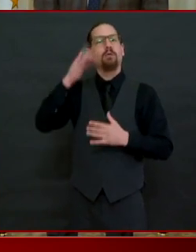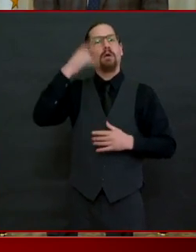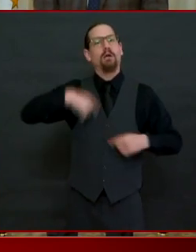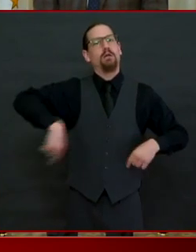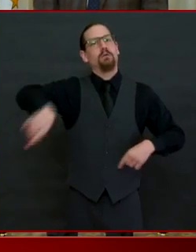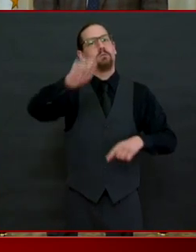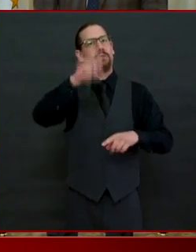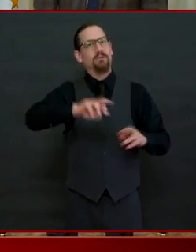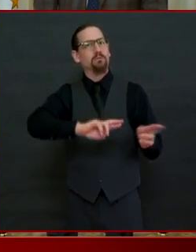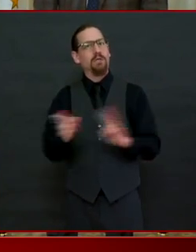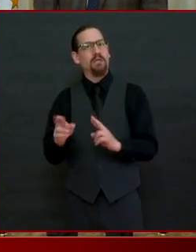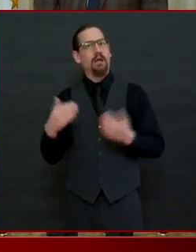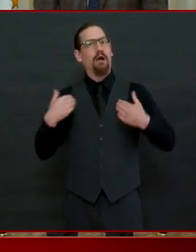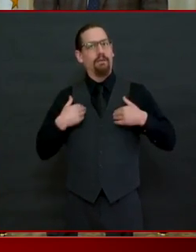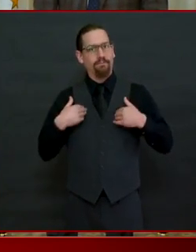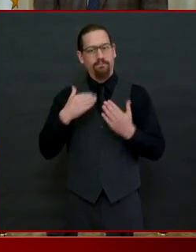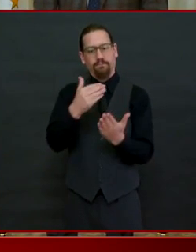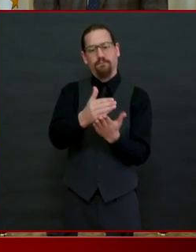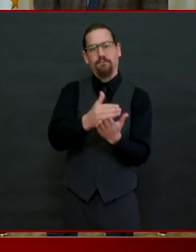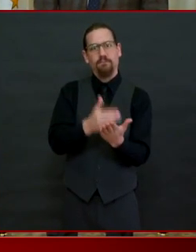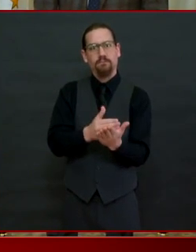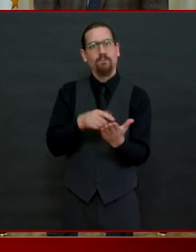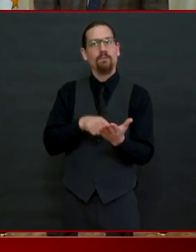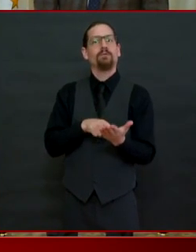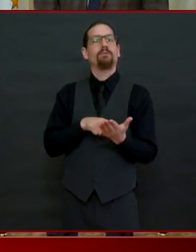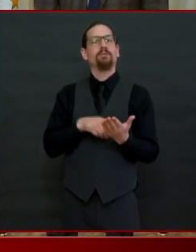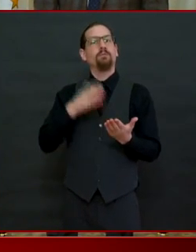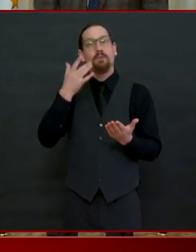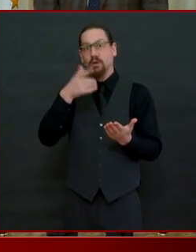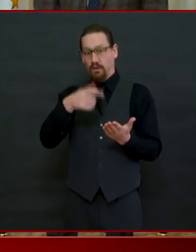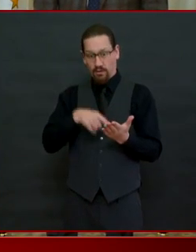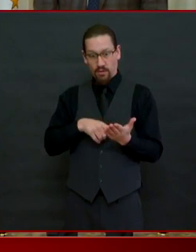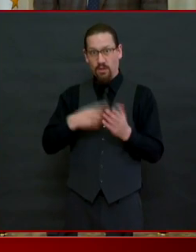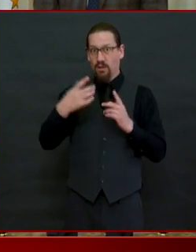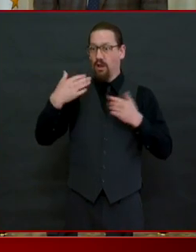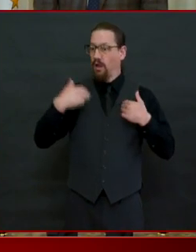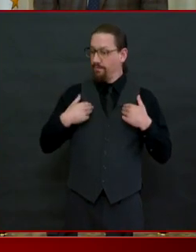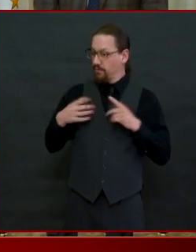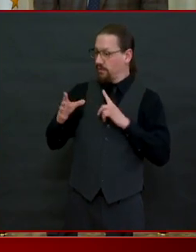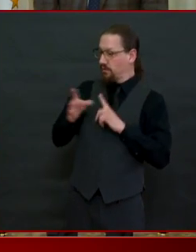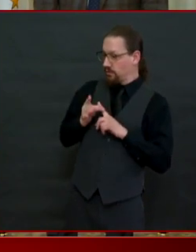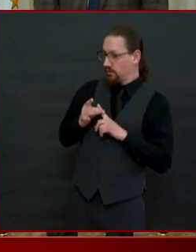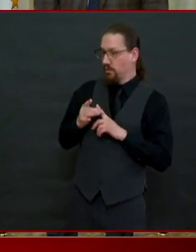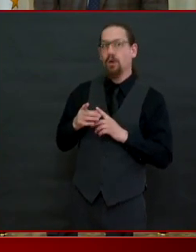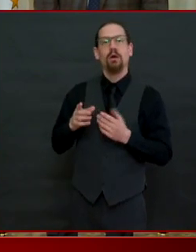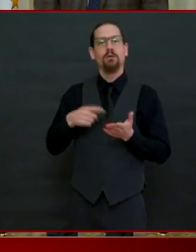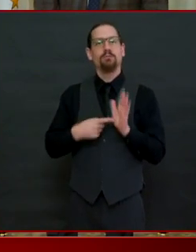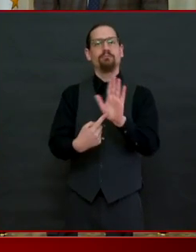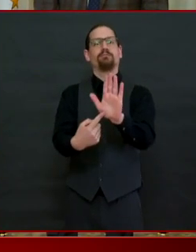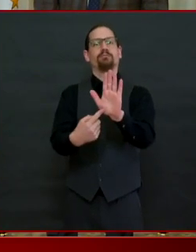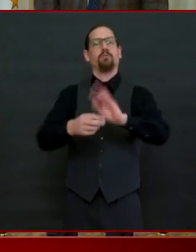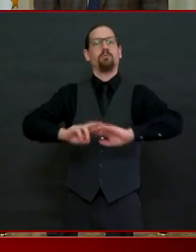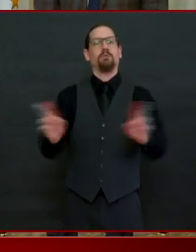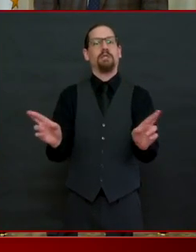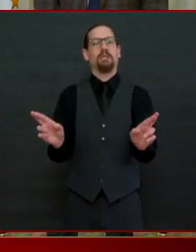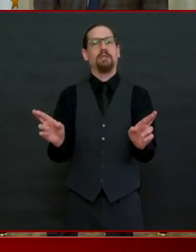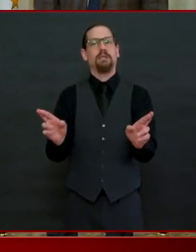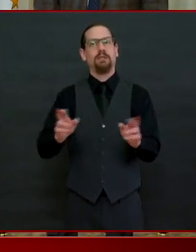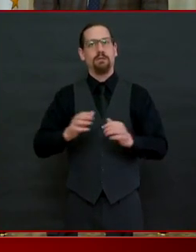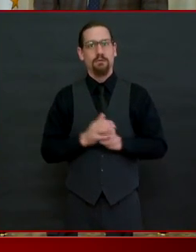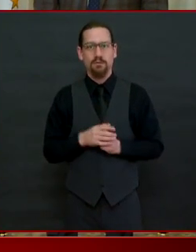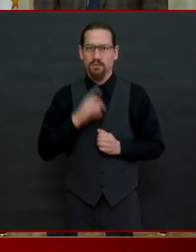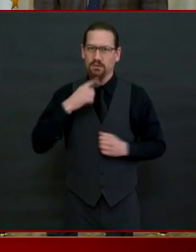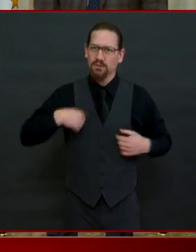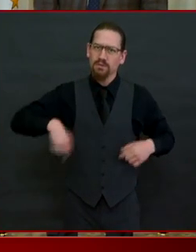accounting of who you've been in touch with so it takes a daily discipline and vigilance um as i said i forgot